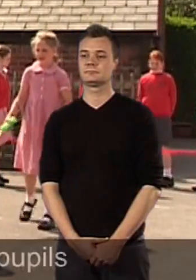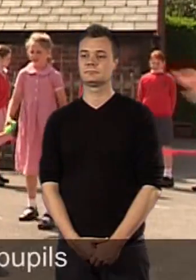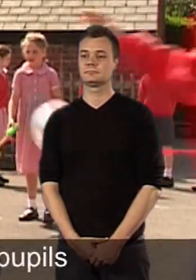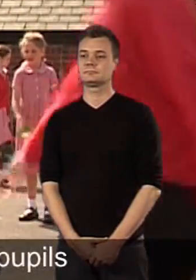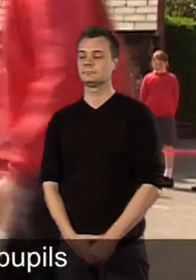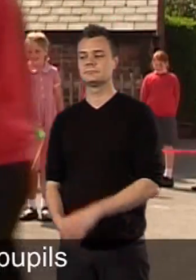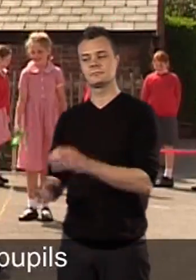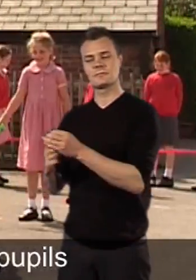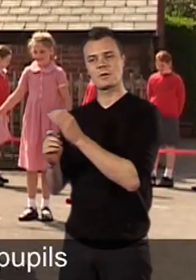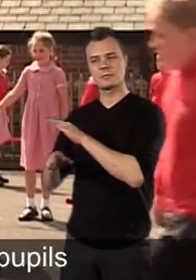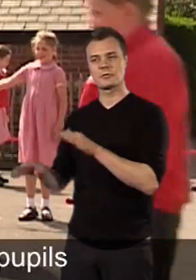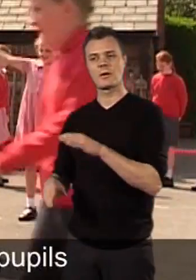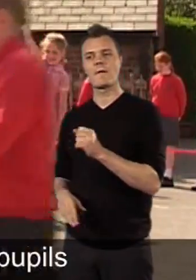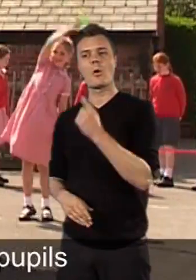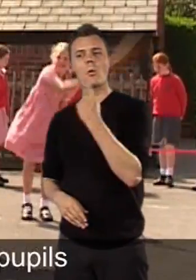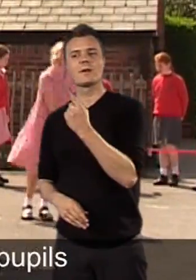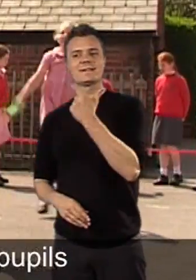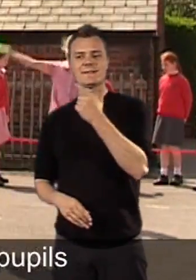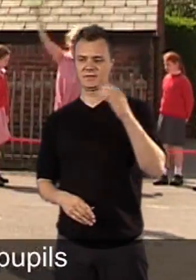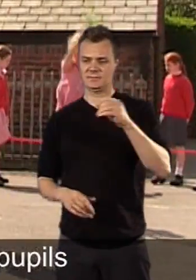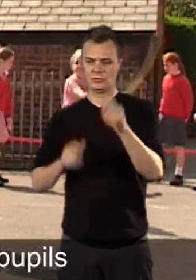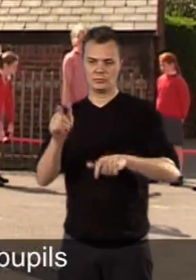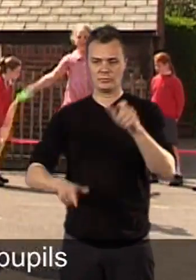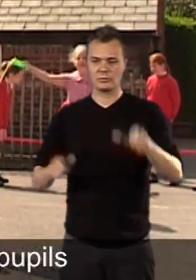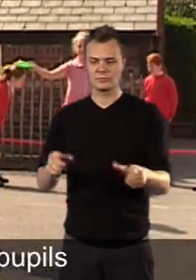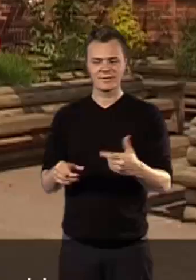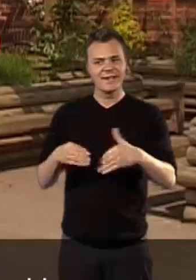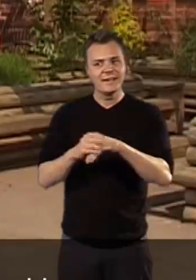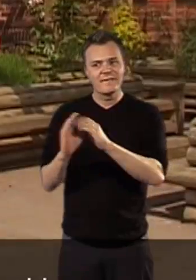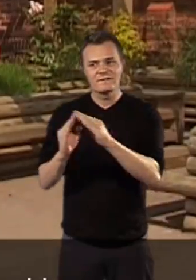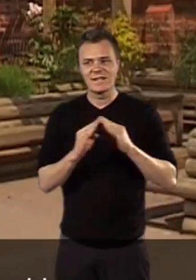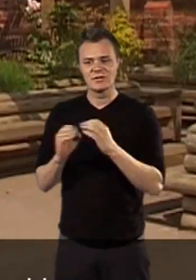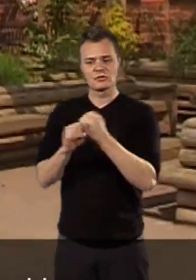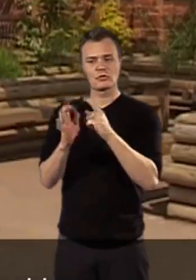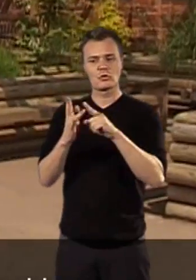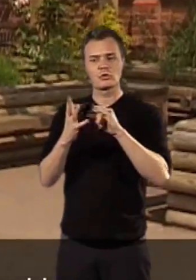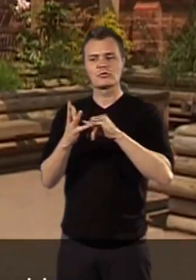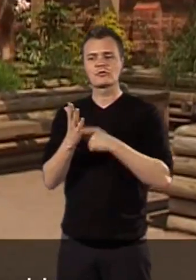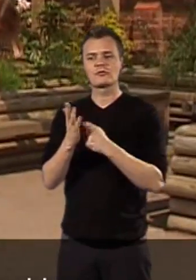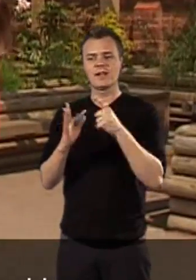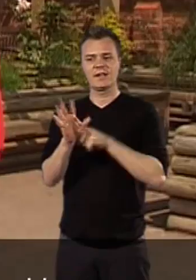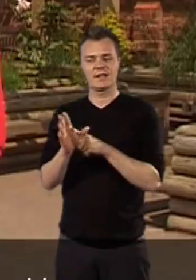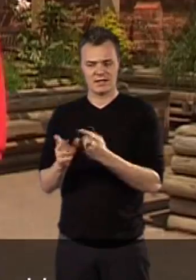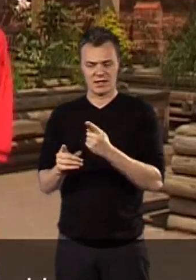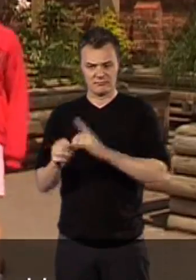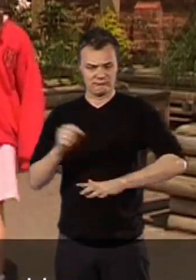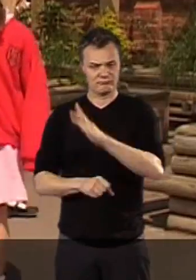Goosetree Primary School has 170 pupils and serves the village of Goosetree and its local rural community in Cheshire.